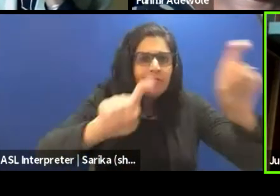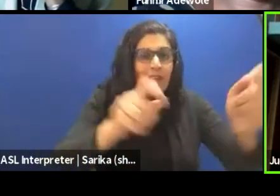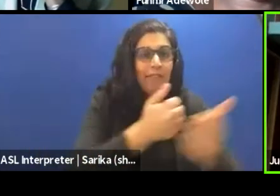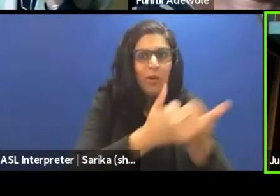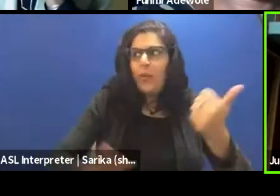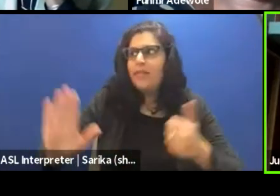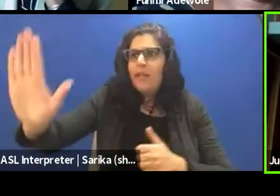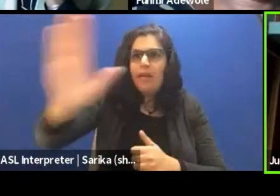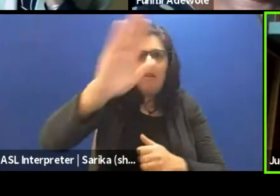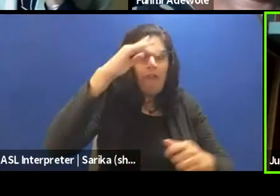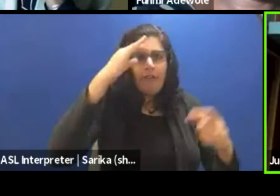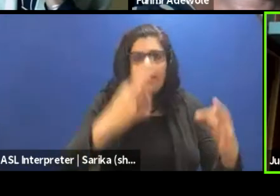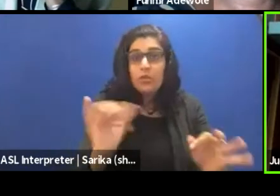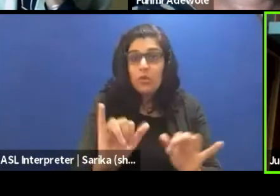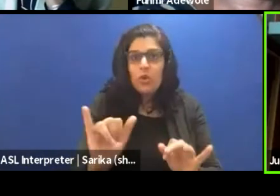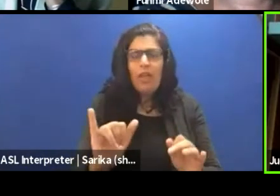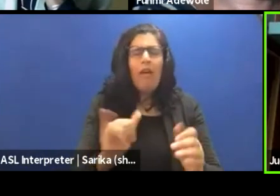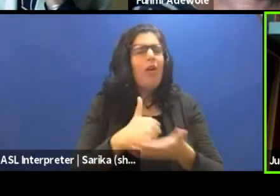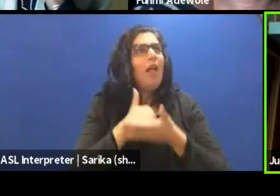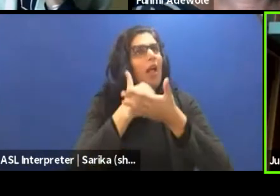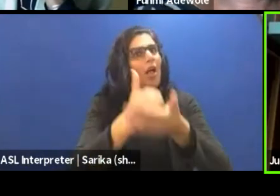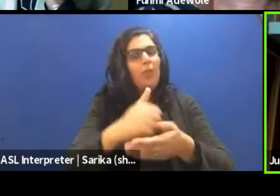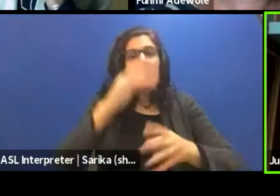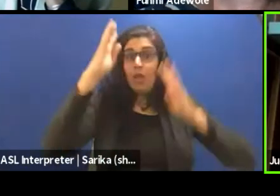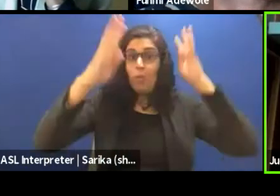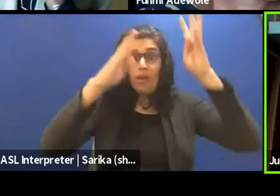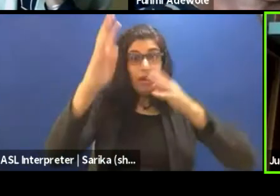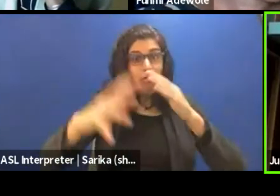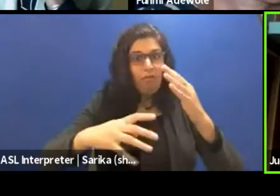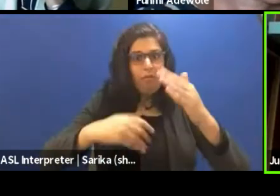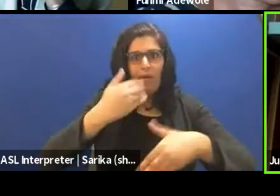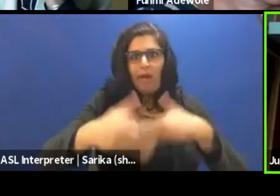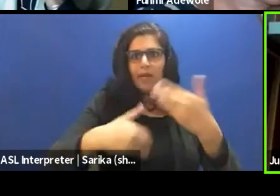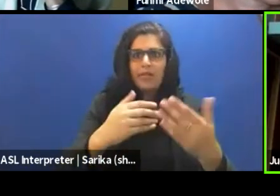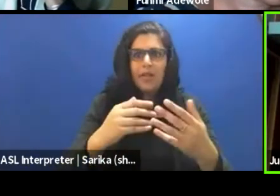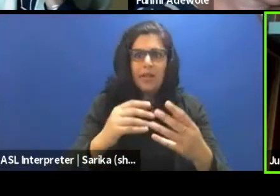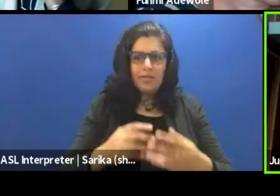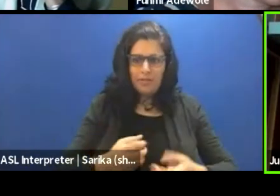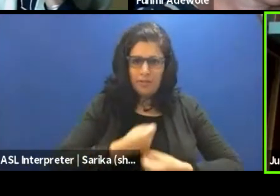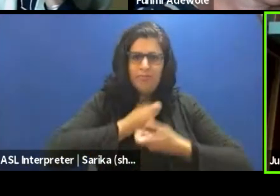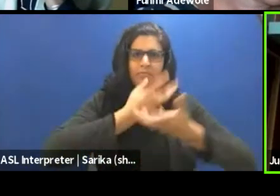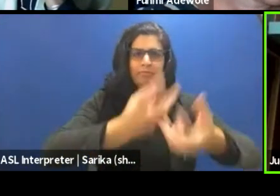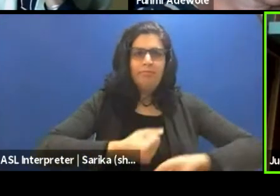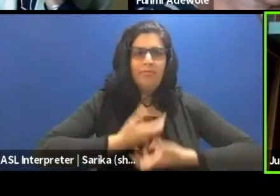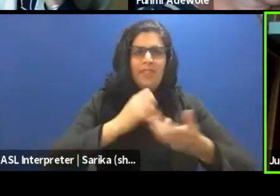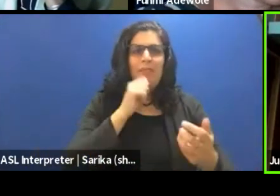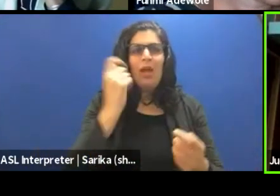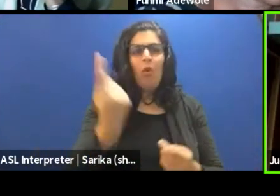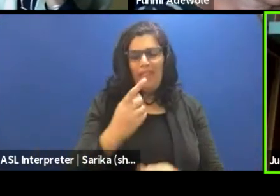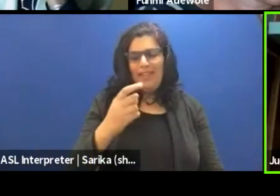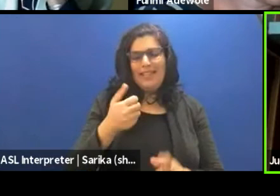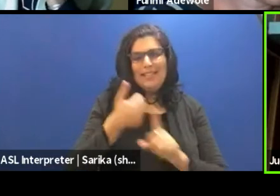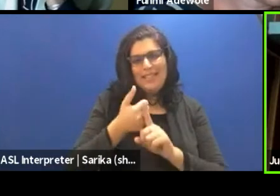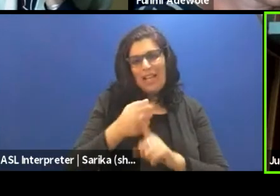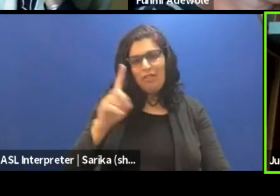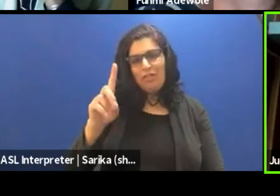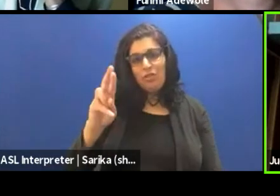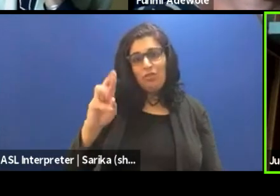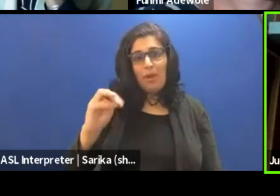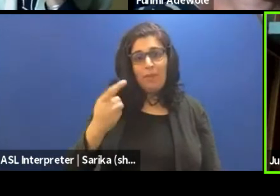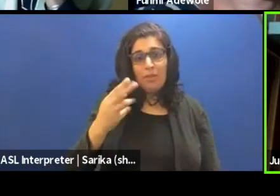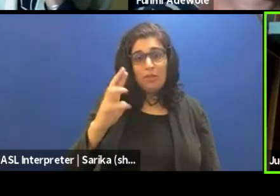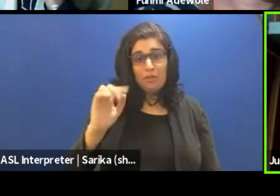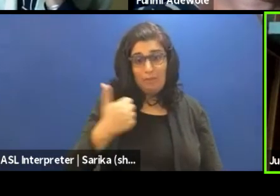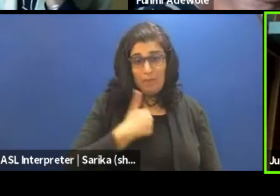it helps that, that creative process come about so that I'm not only self-dramaturgian myself, everybody is